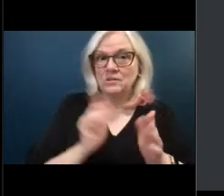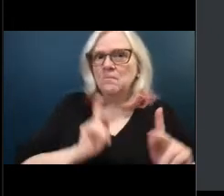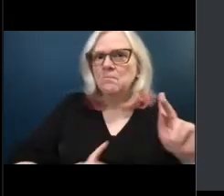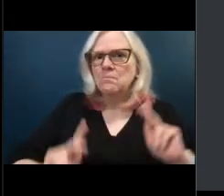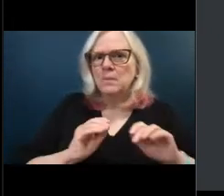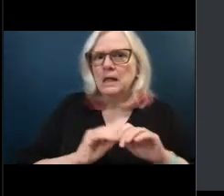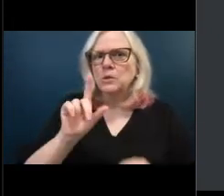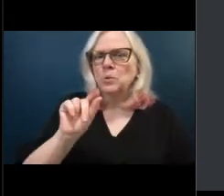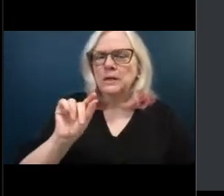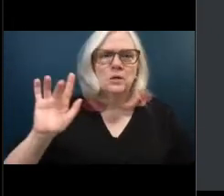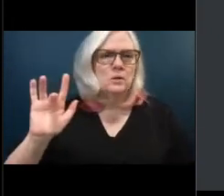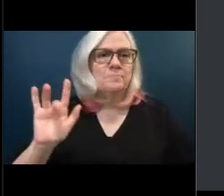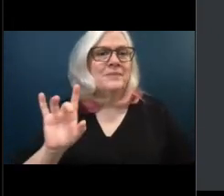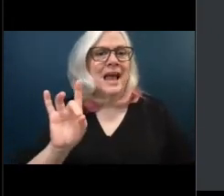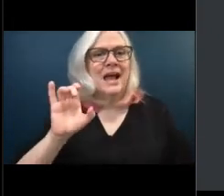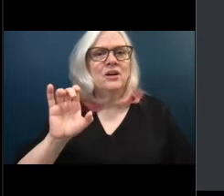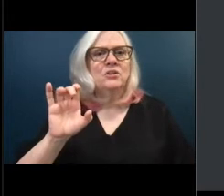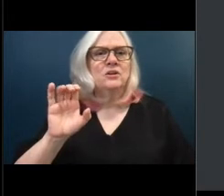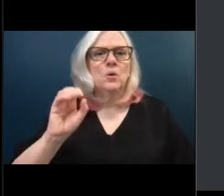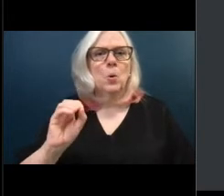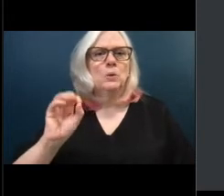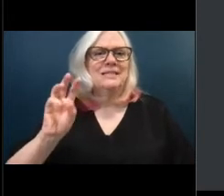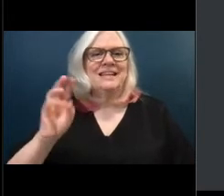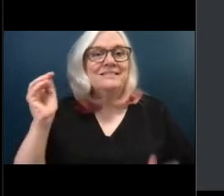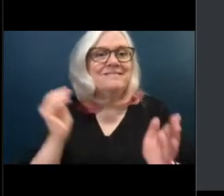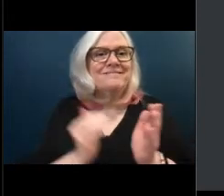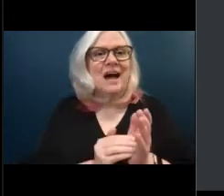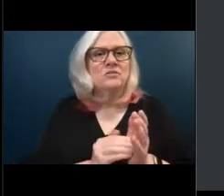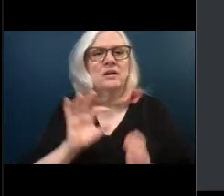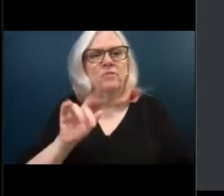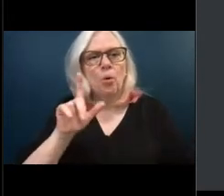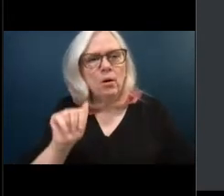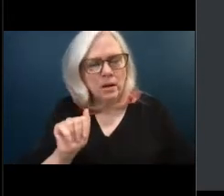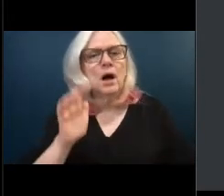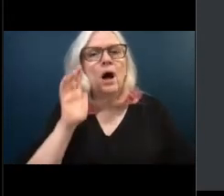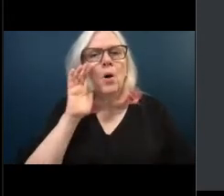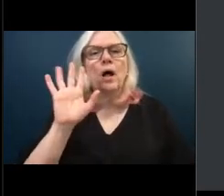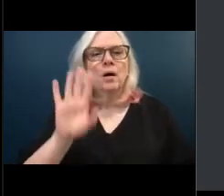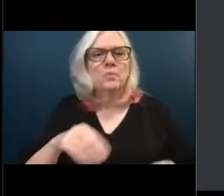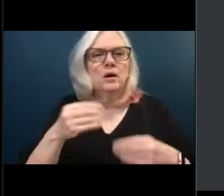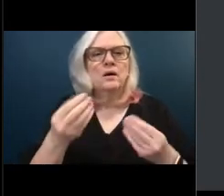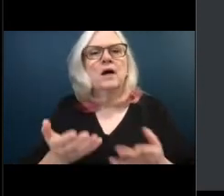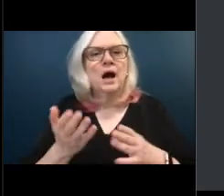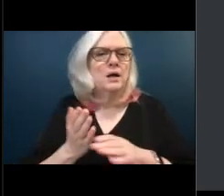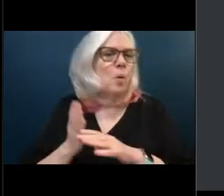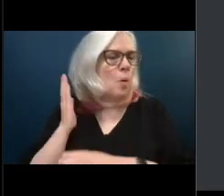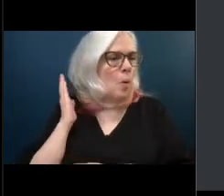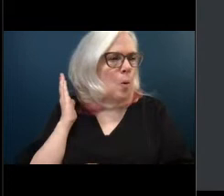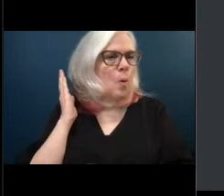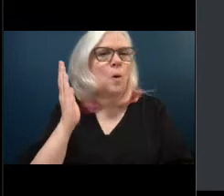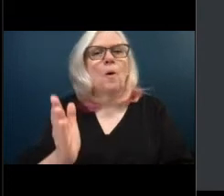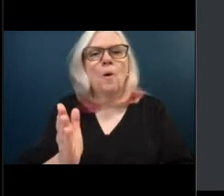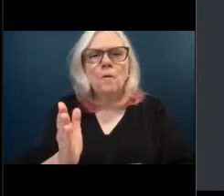806,000 Floridians provided over 1.267 million hours of unpaid care